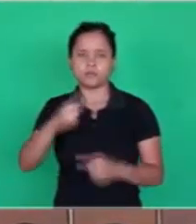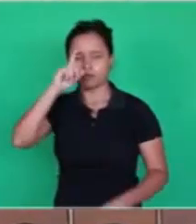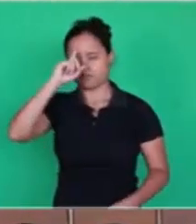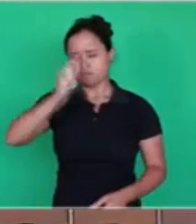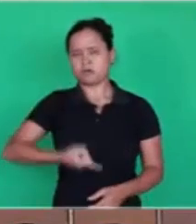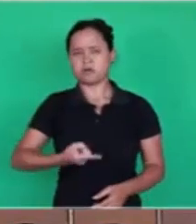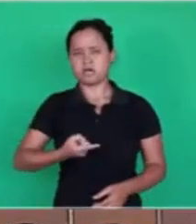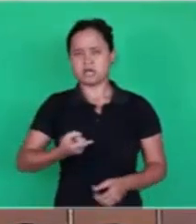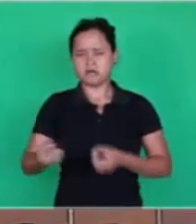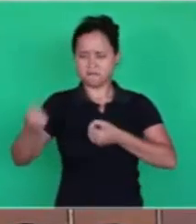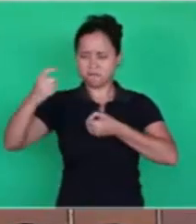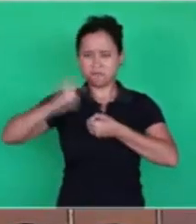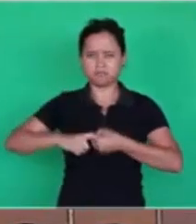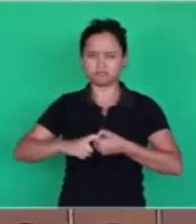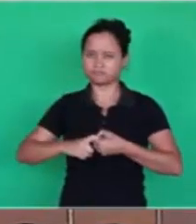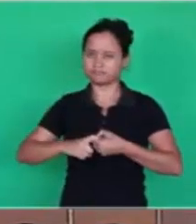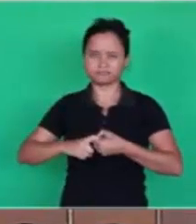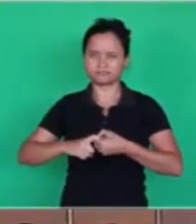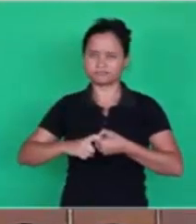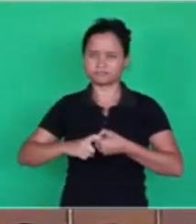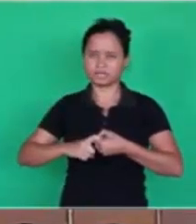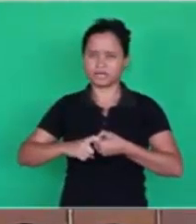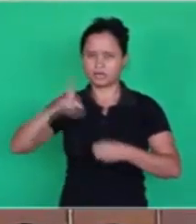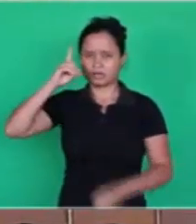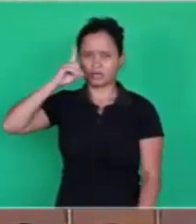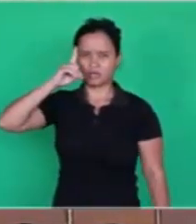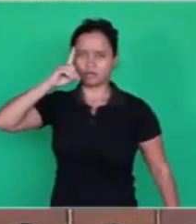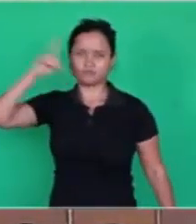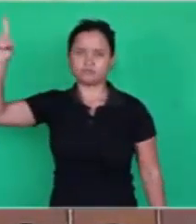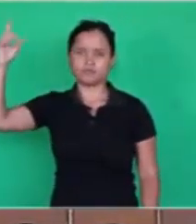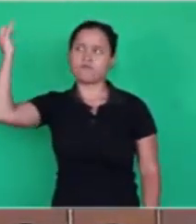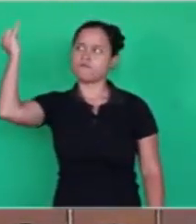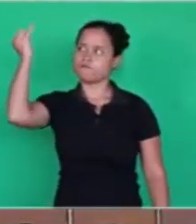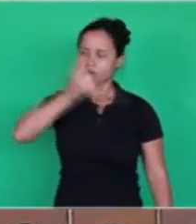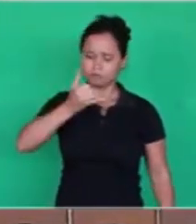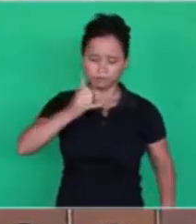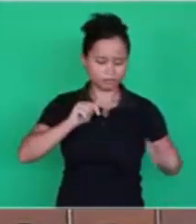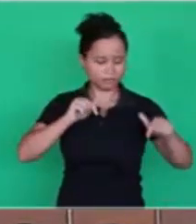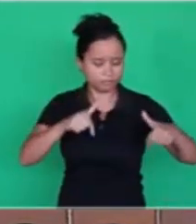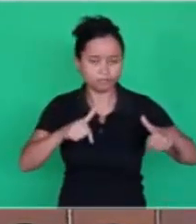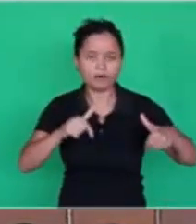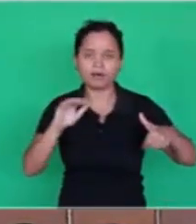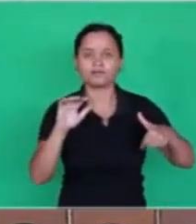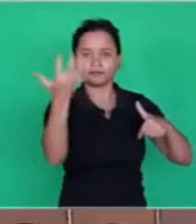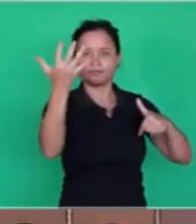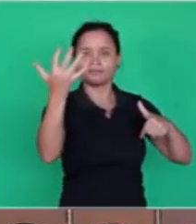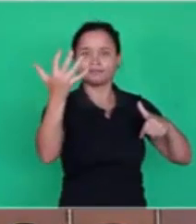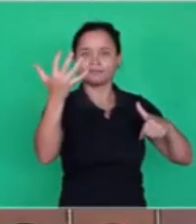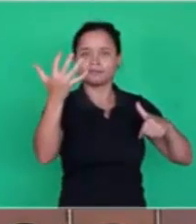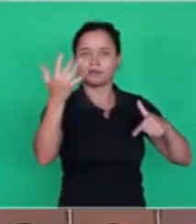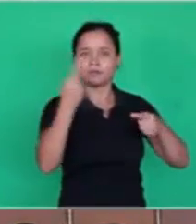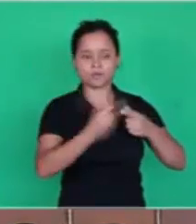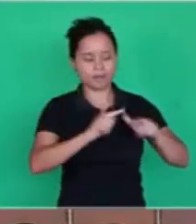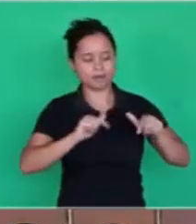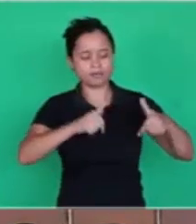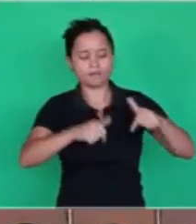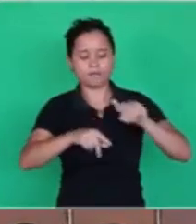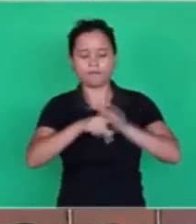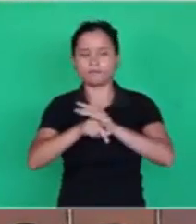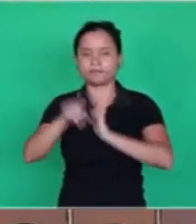that doesn't return without having its effect. God speaks, and the effect happens by the word of God.